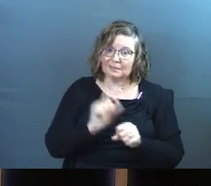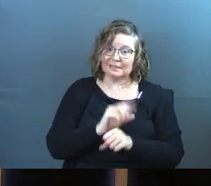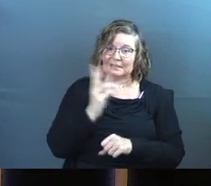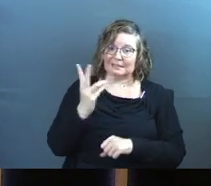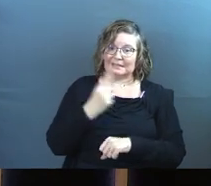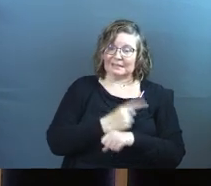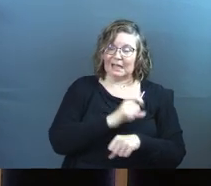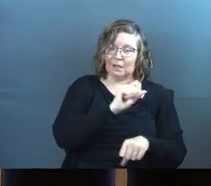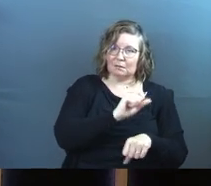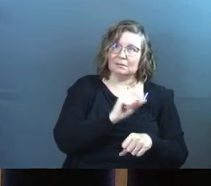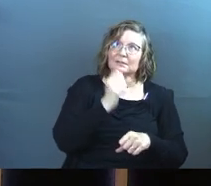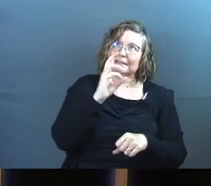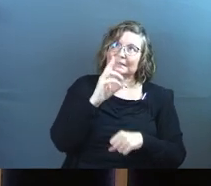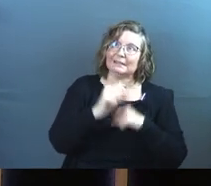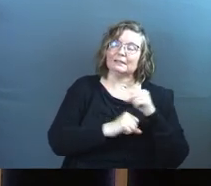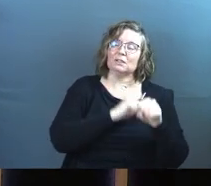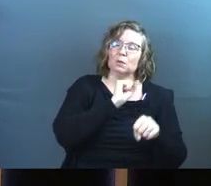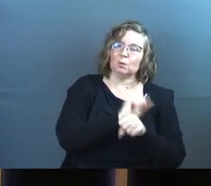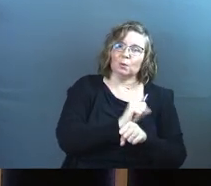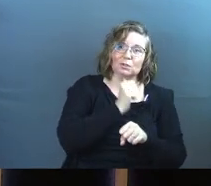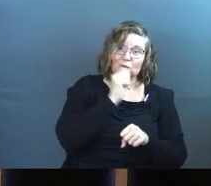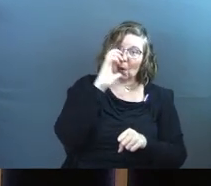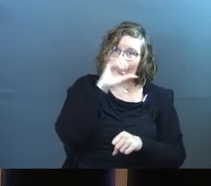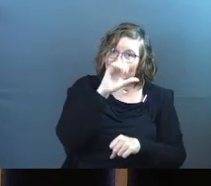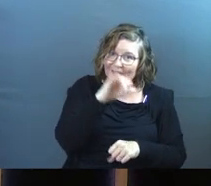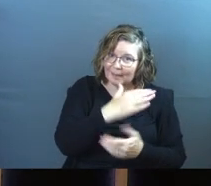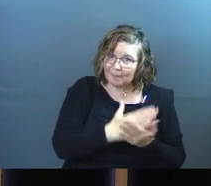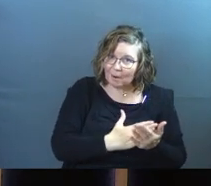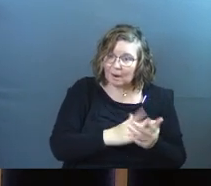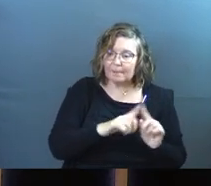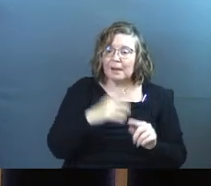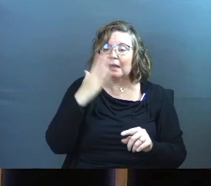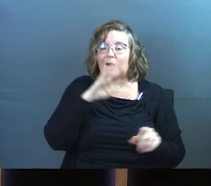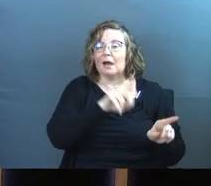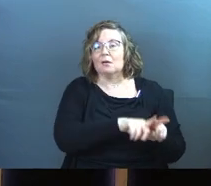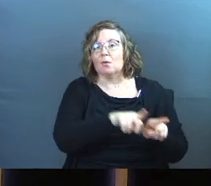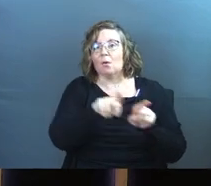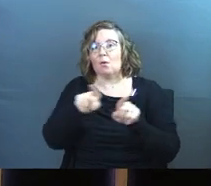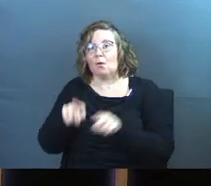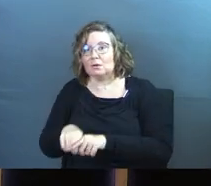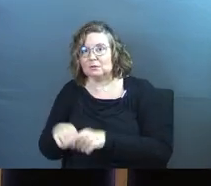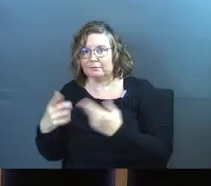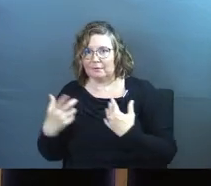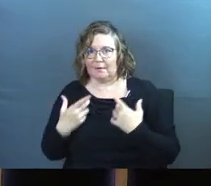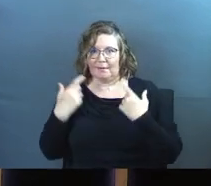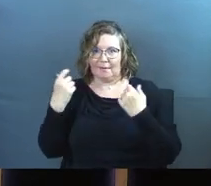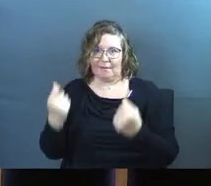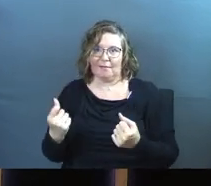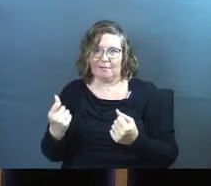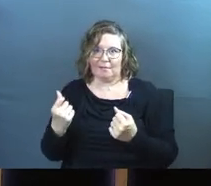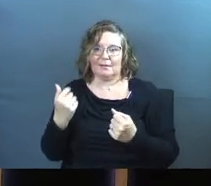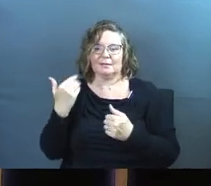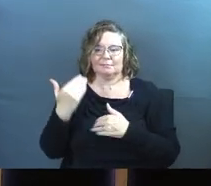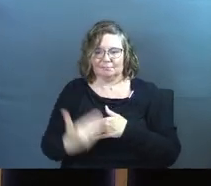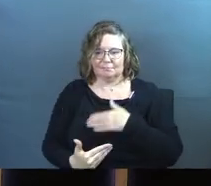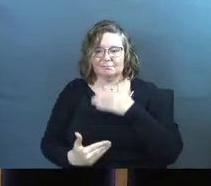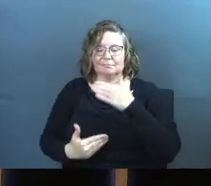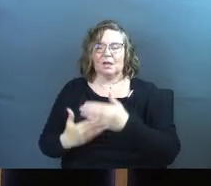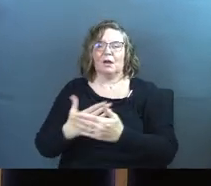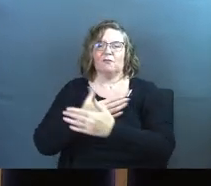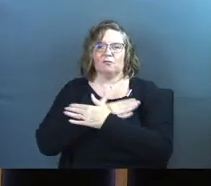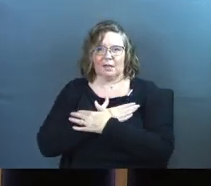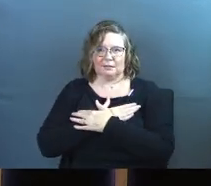Six days of work, or six years of work, don't miss that part. But God is also for healthy rhythms of rest.